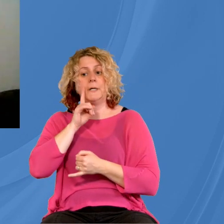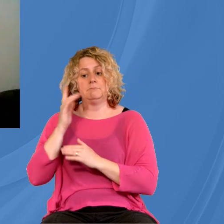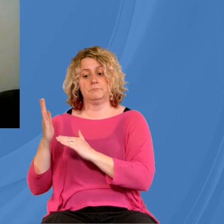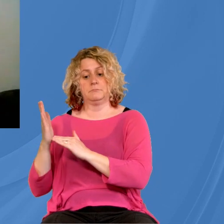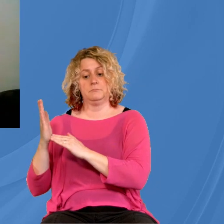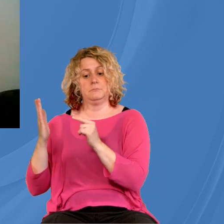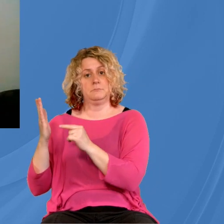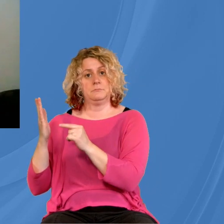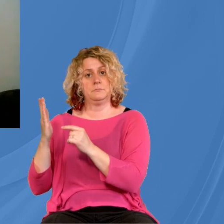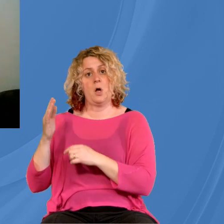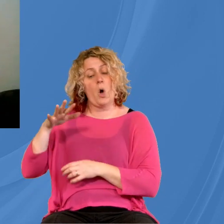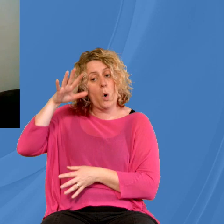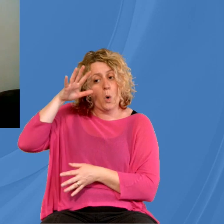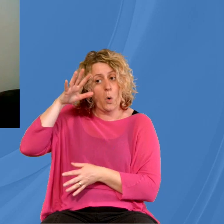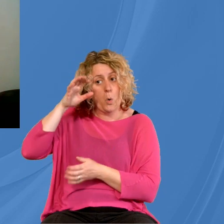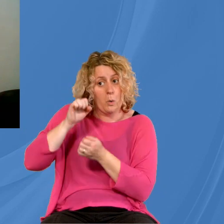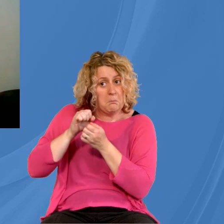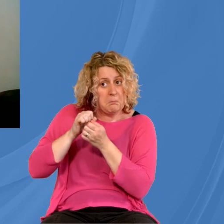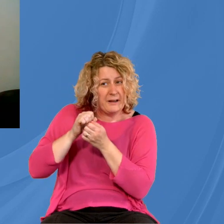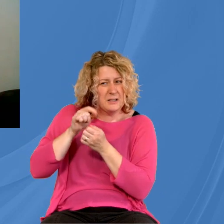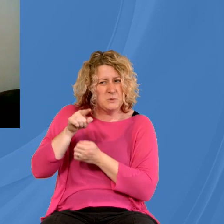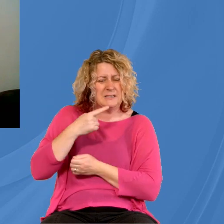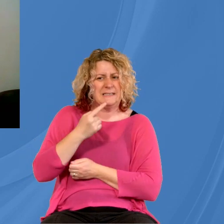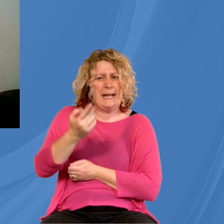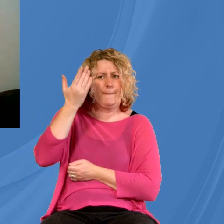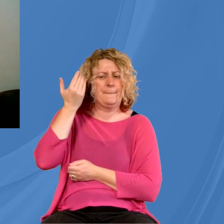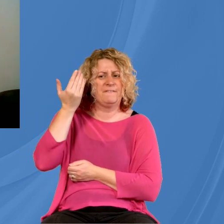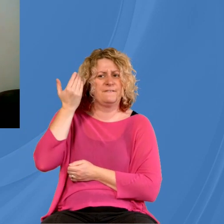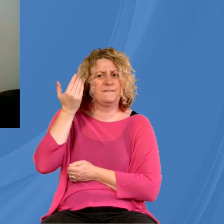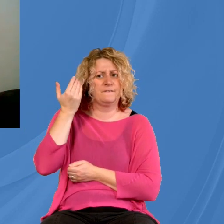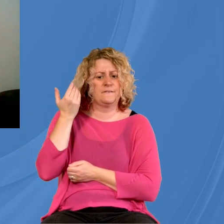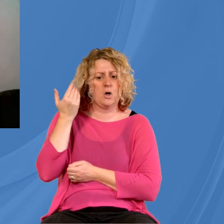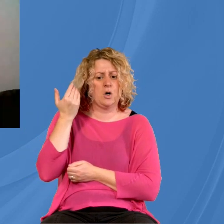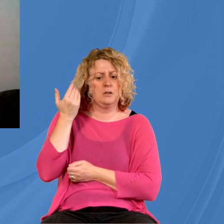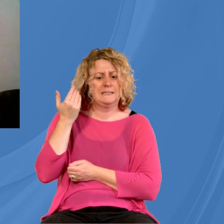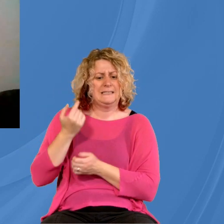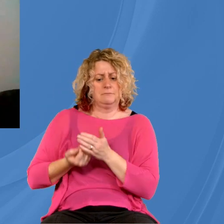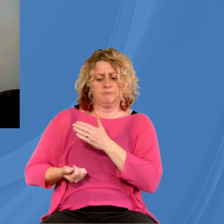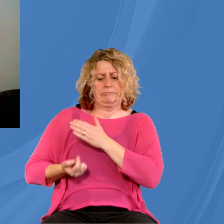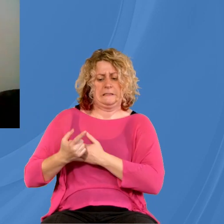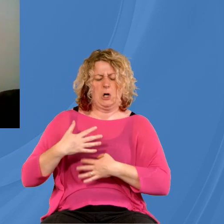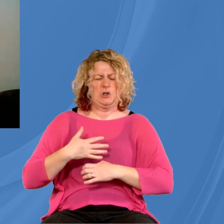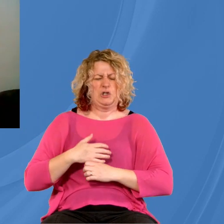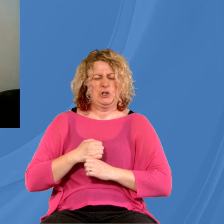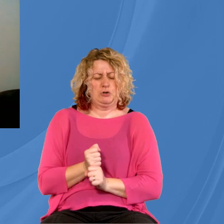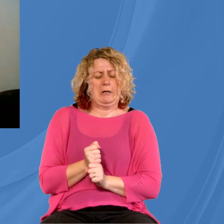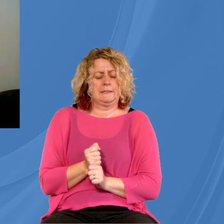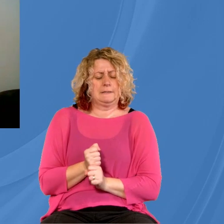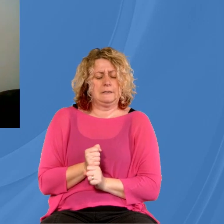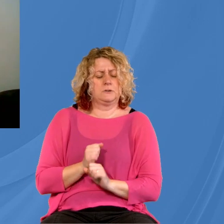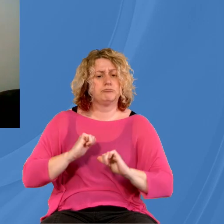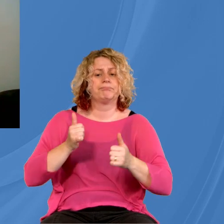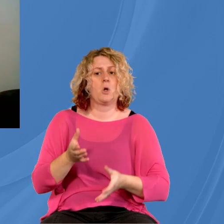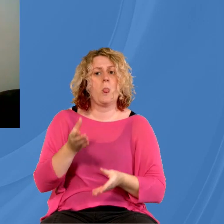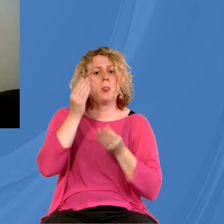you mentioned earlier on was about how it's often in times of stress that we learn things and the Lord really does